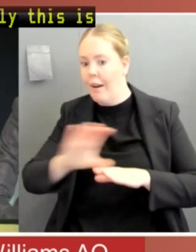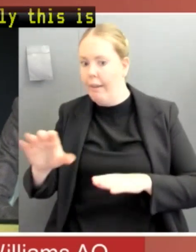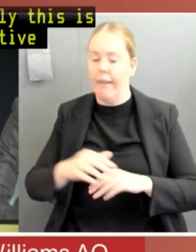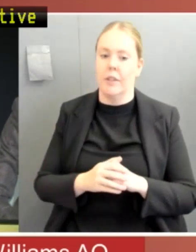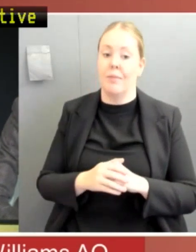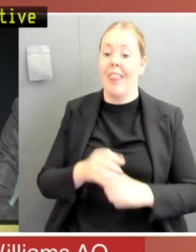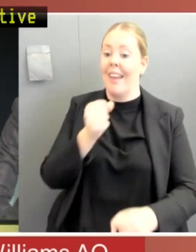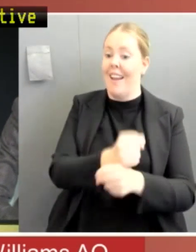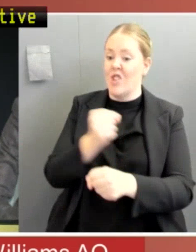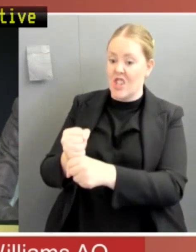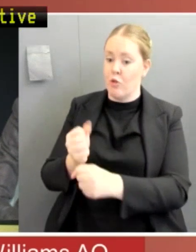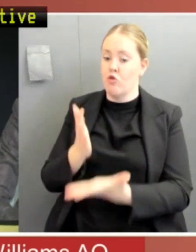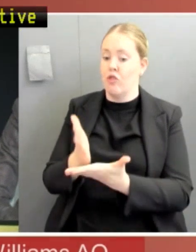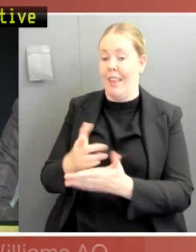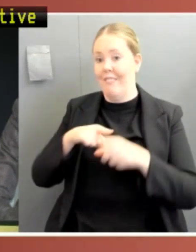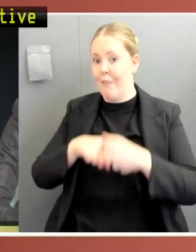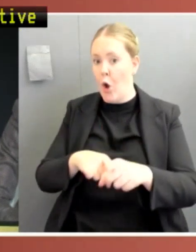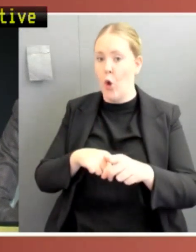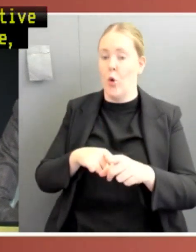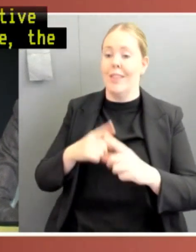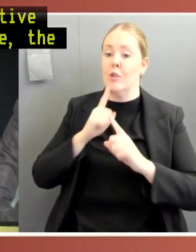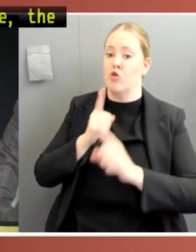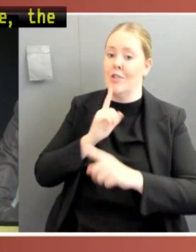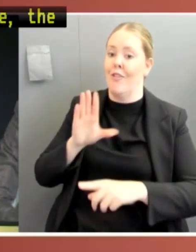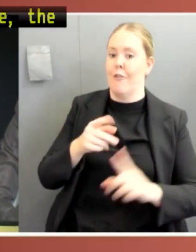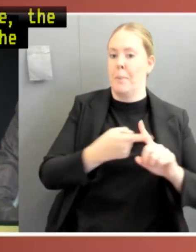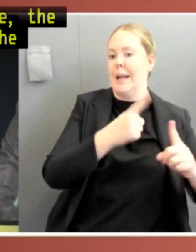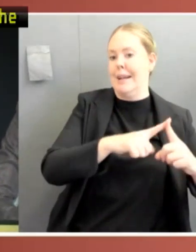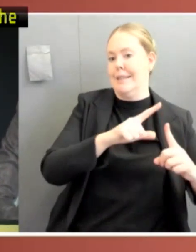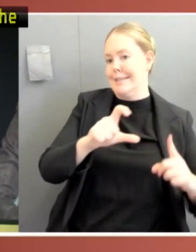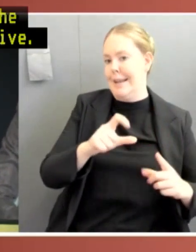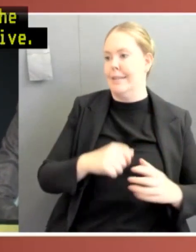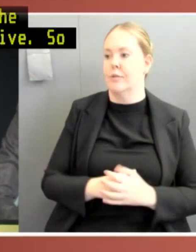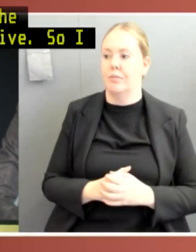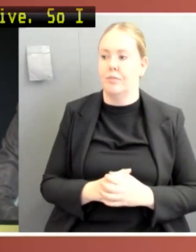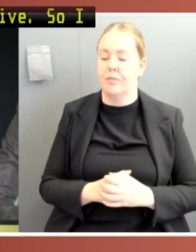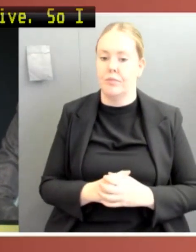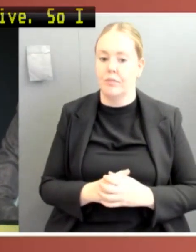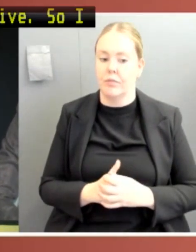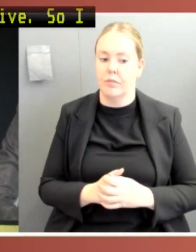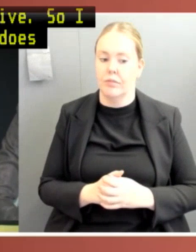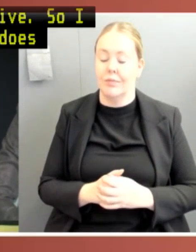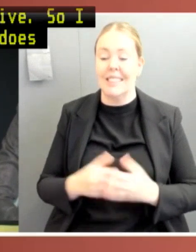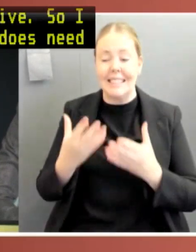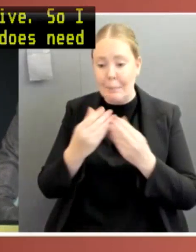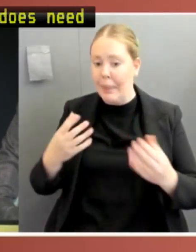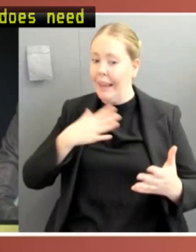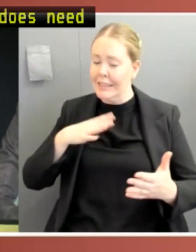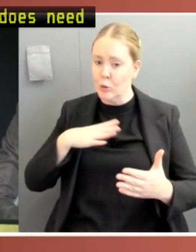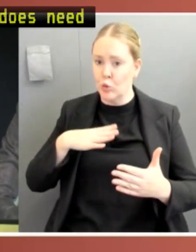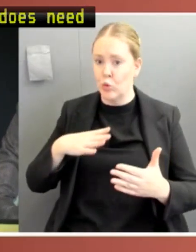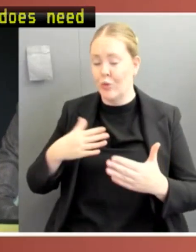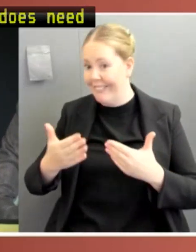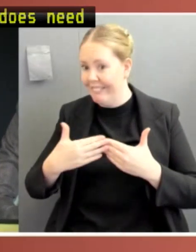follows the instructions of the executive. So I think it's something that does need to be fixed. And I'm glad to see legislation and other measures are being